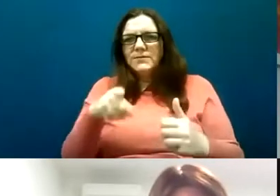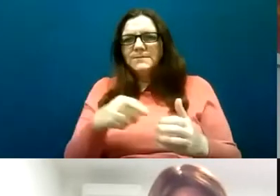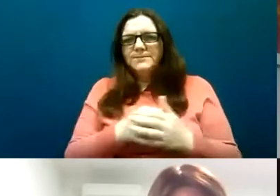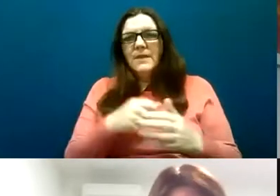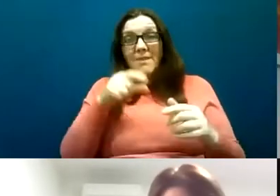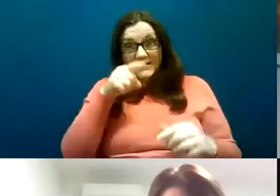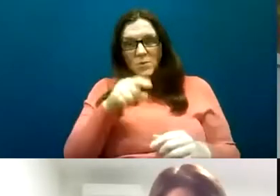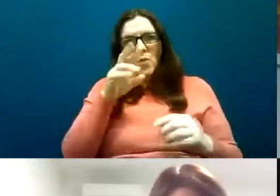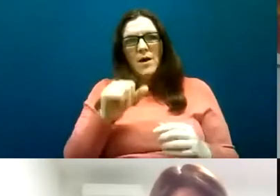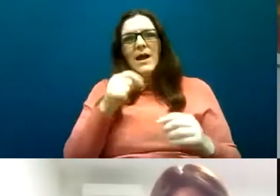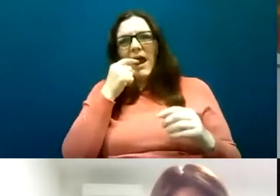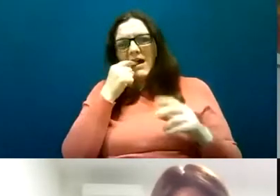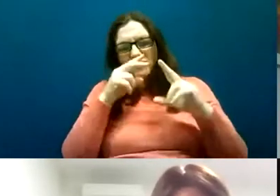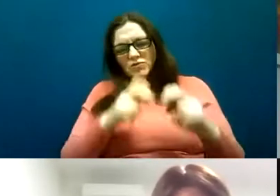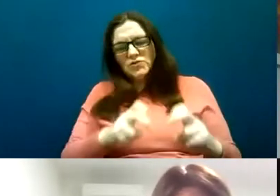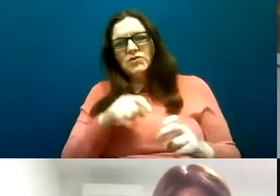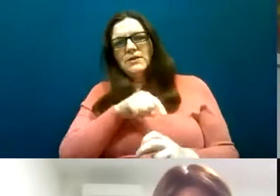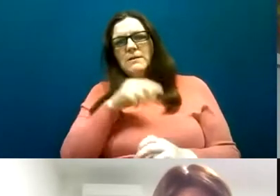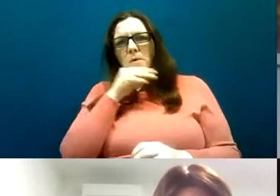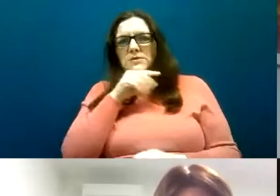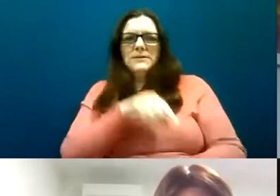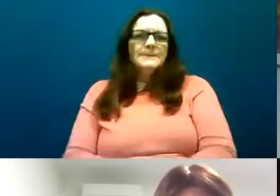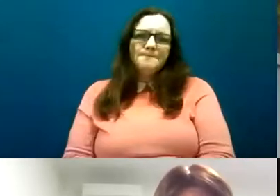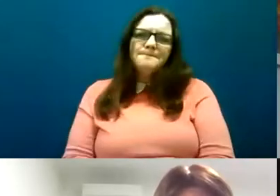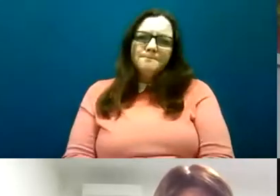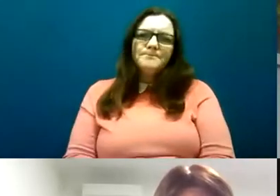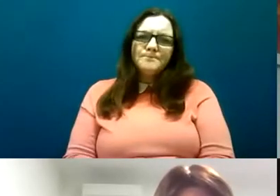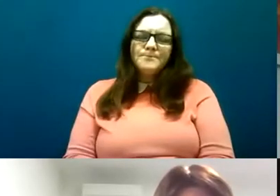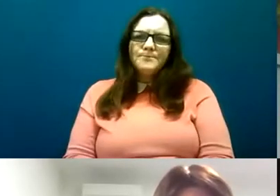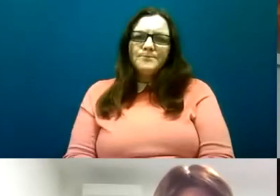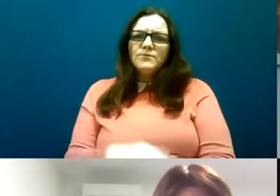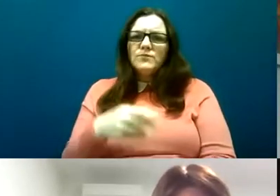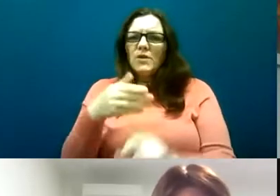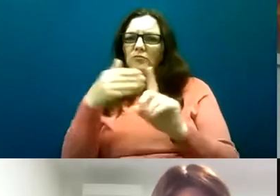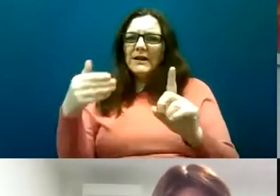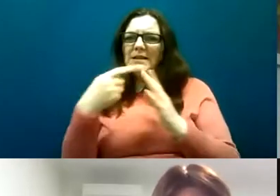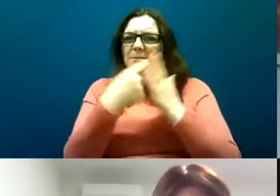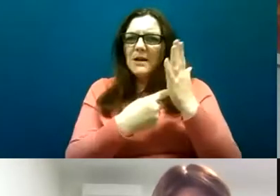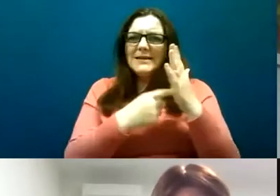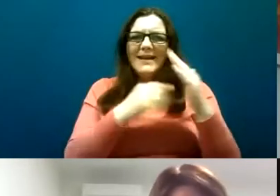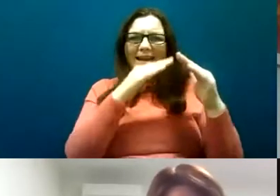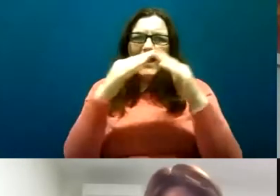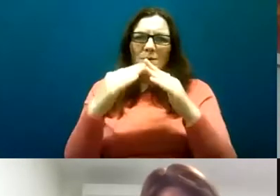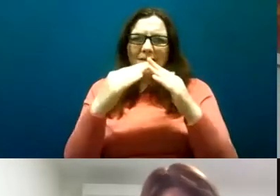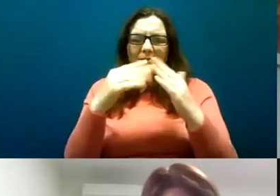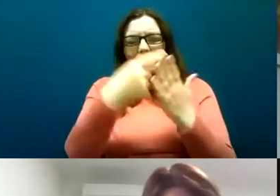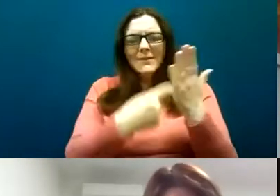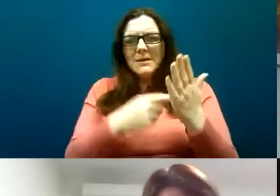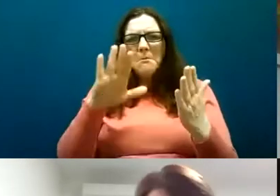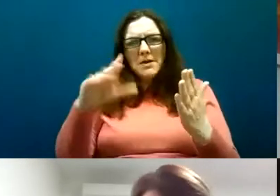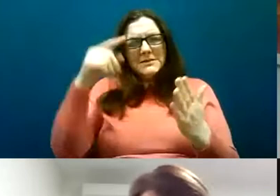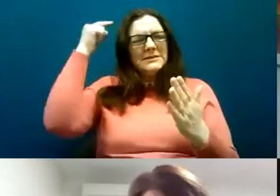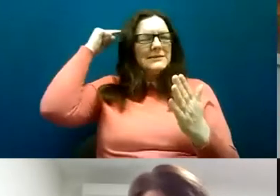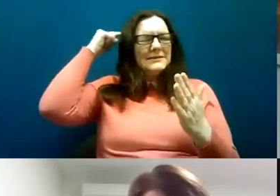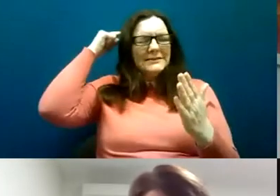that's why it's recognised as well in policy terms that the development of housing policy has to be mindful has to take on